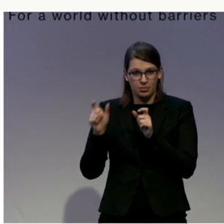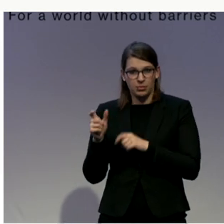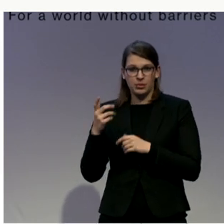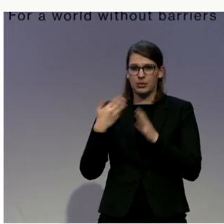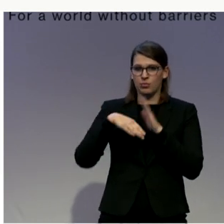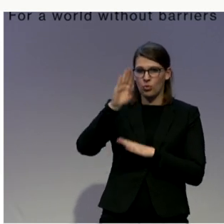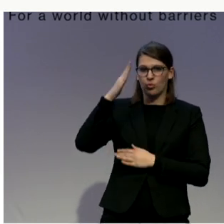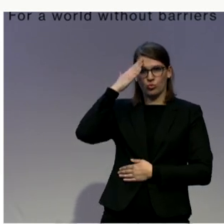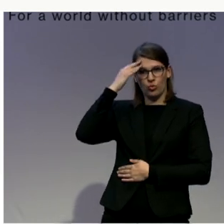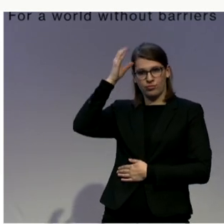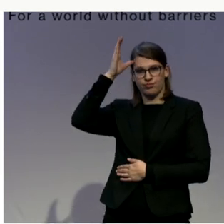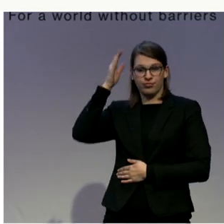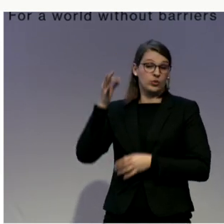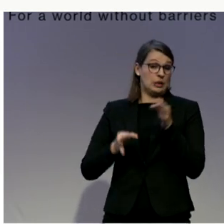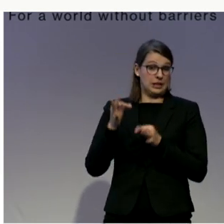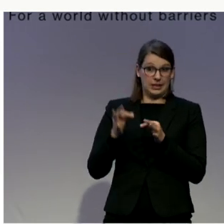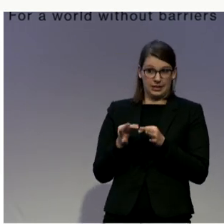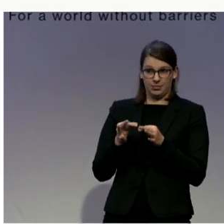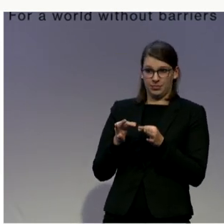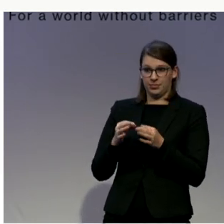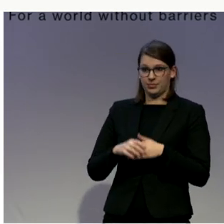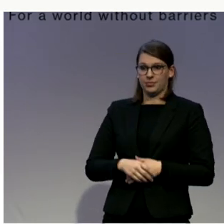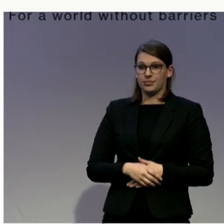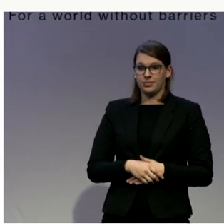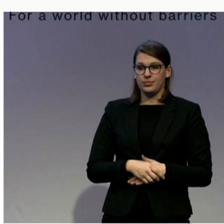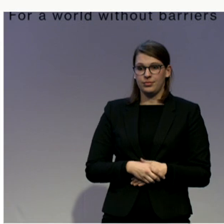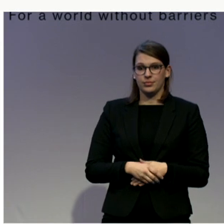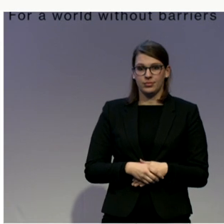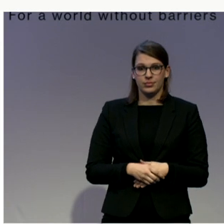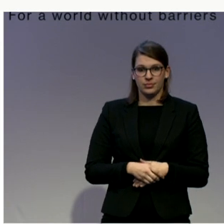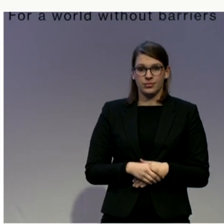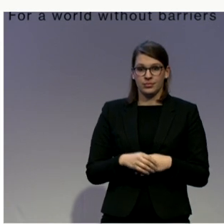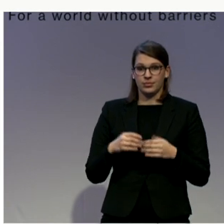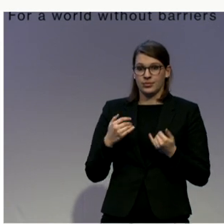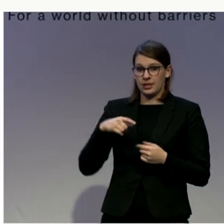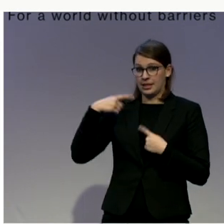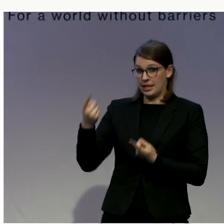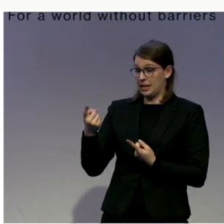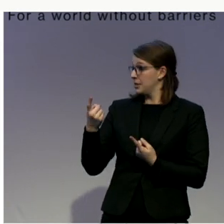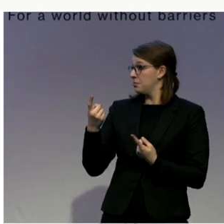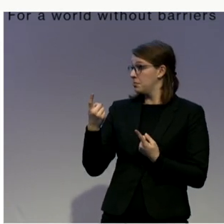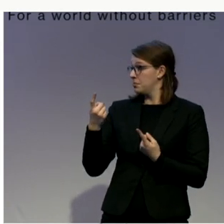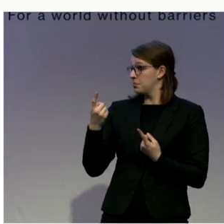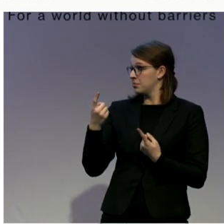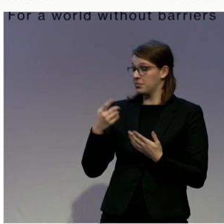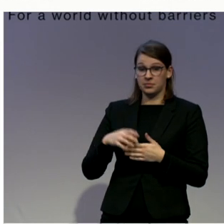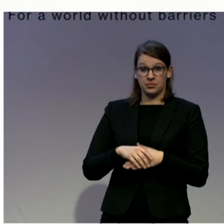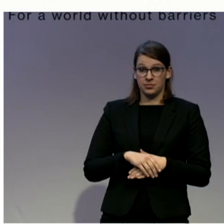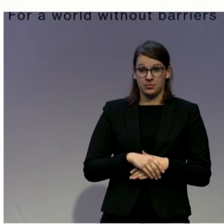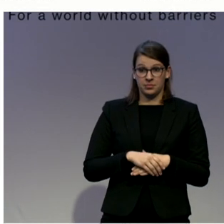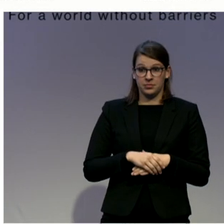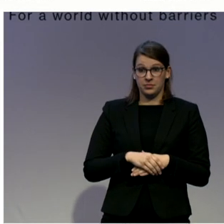they get in contact with the system. Next up, we will have Peter McCabe.